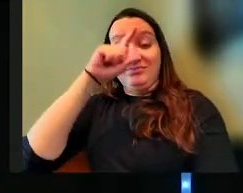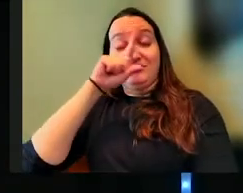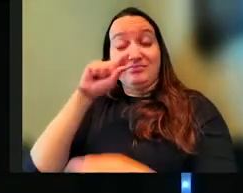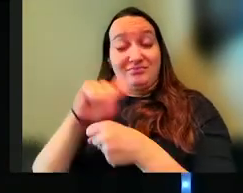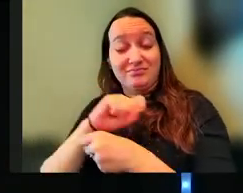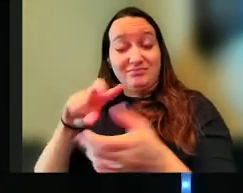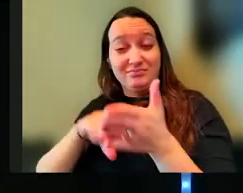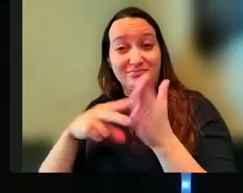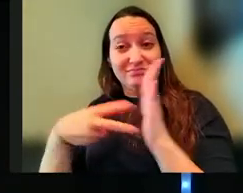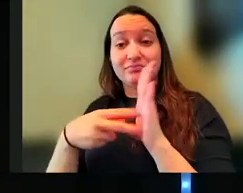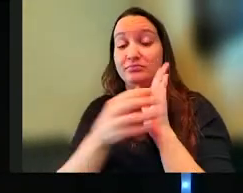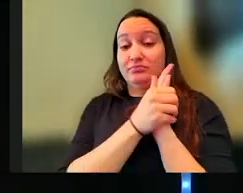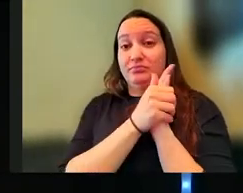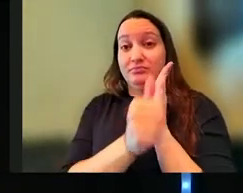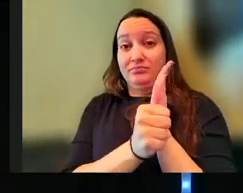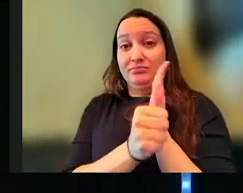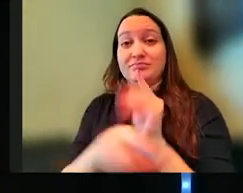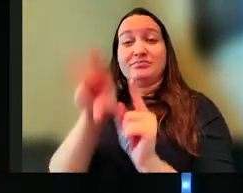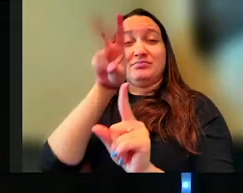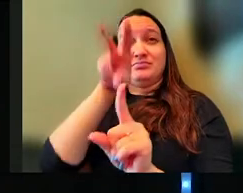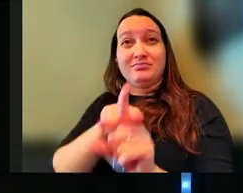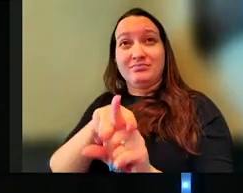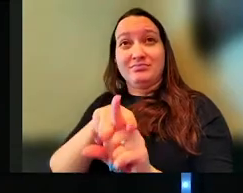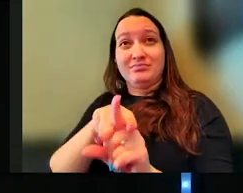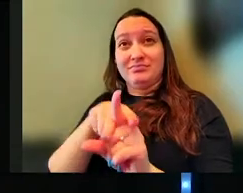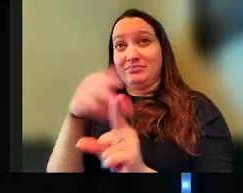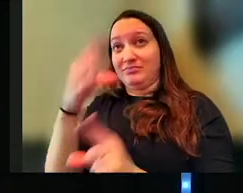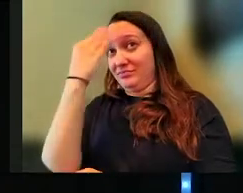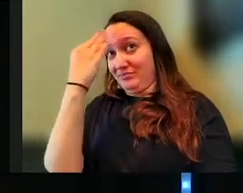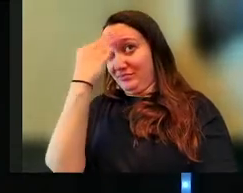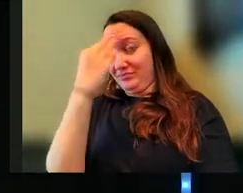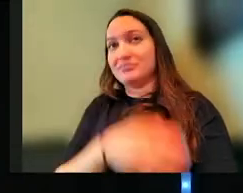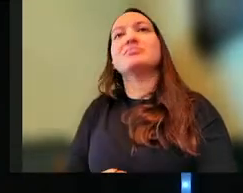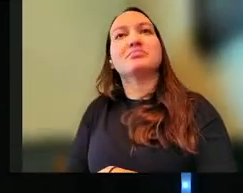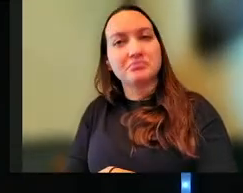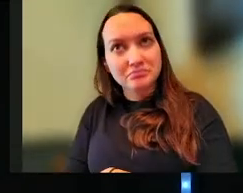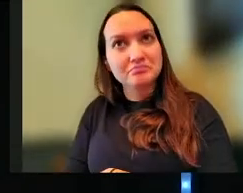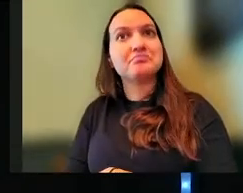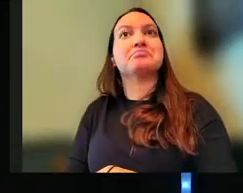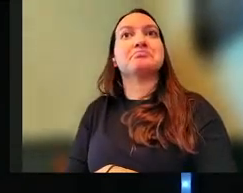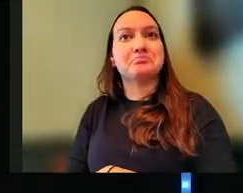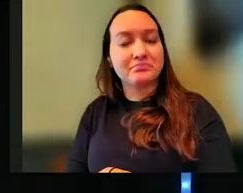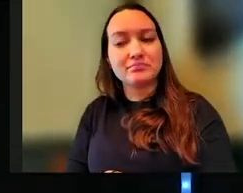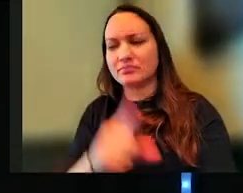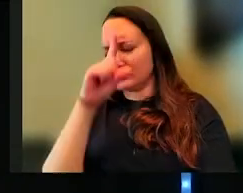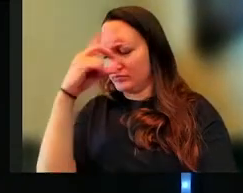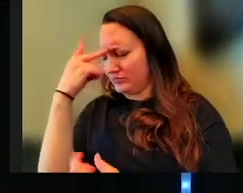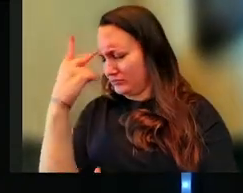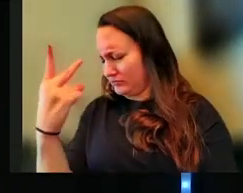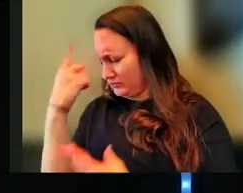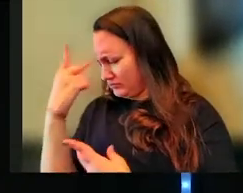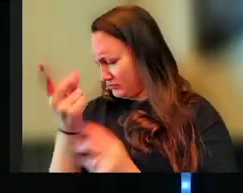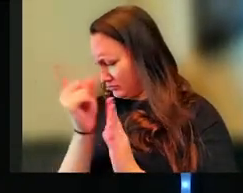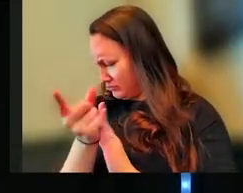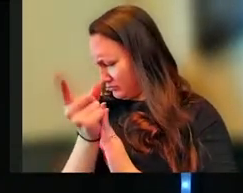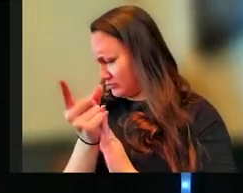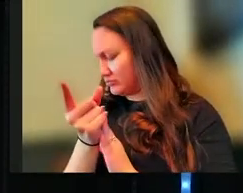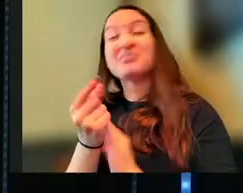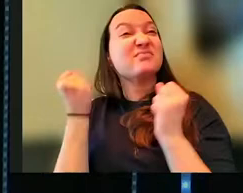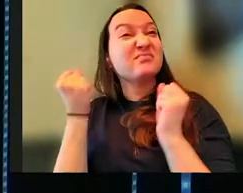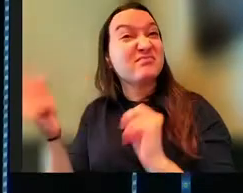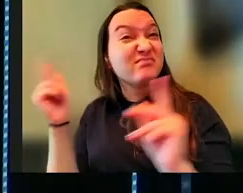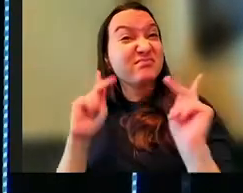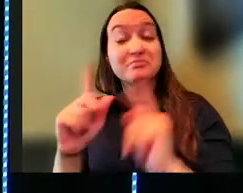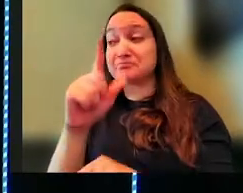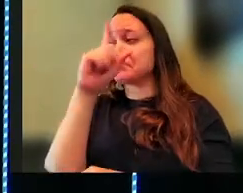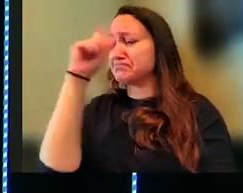is skill and applied knowledge, right? So think back to what we said a few minutes ago. For a lot of us, we think